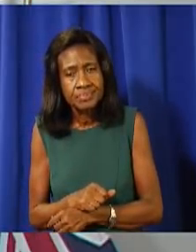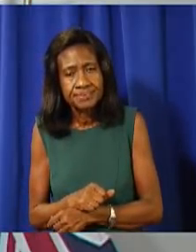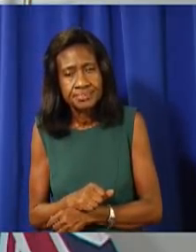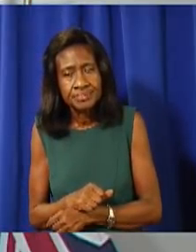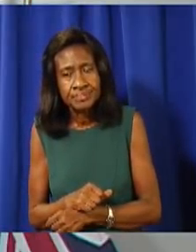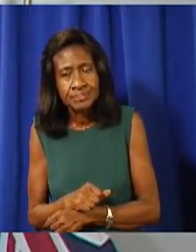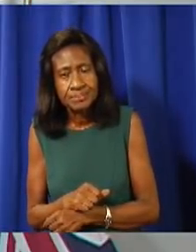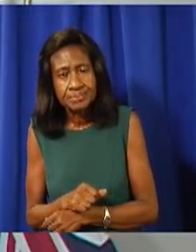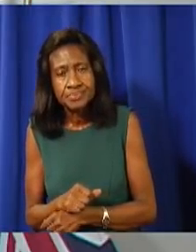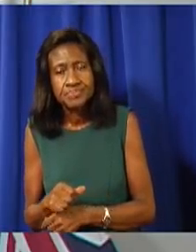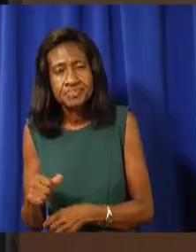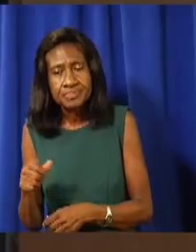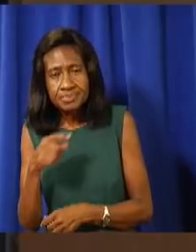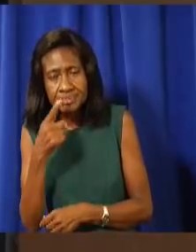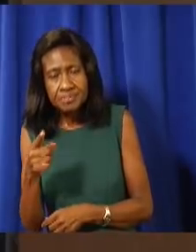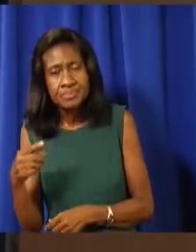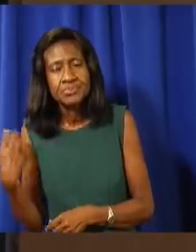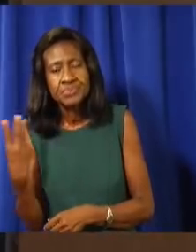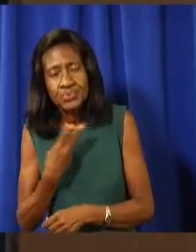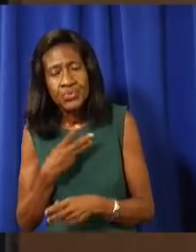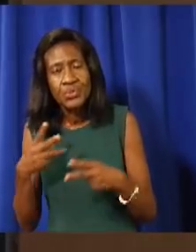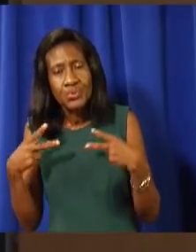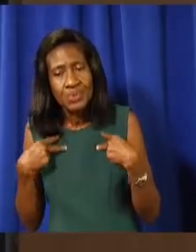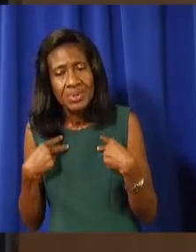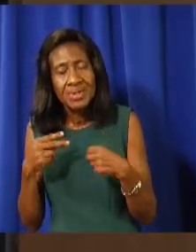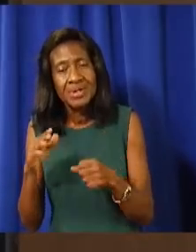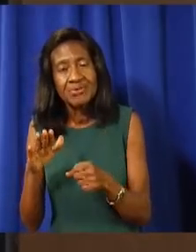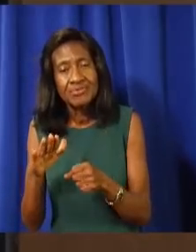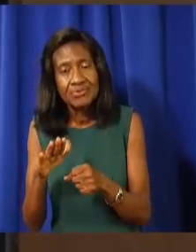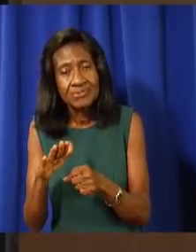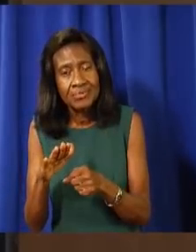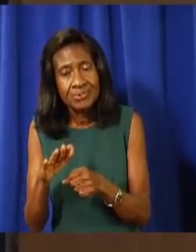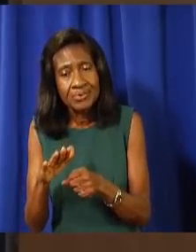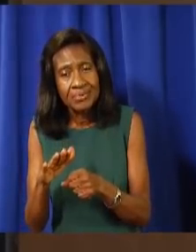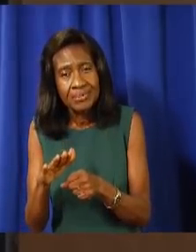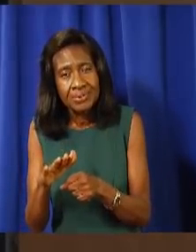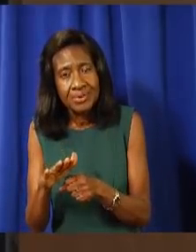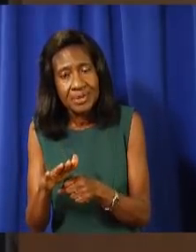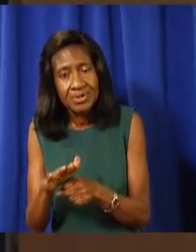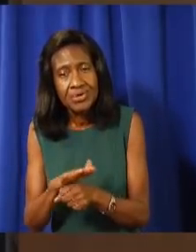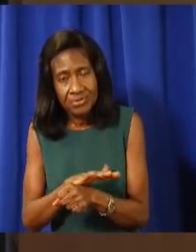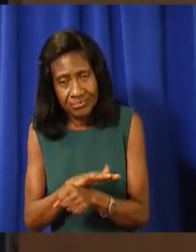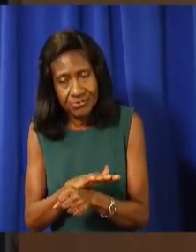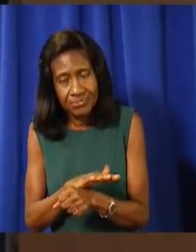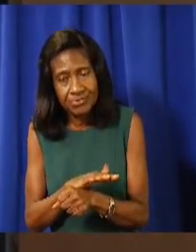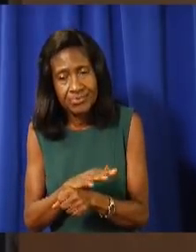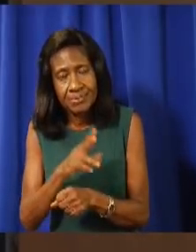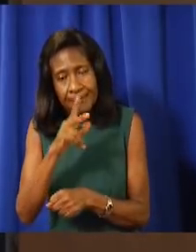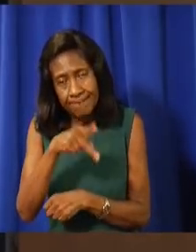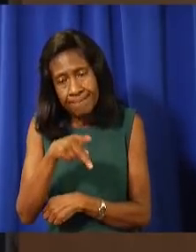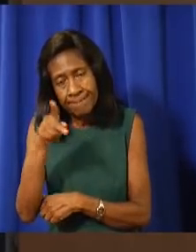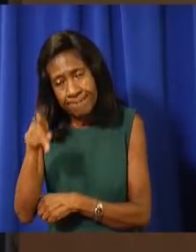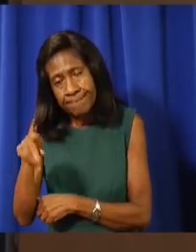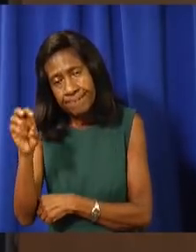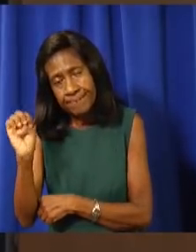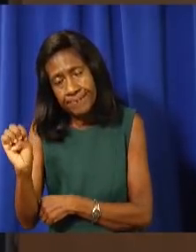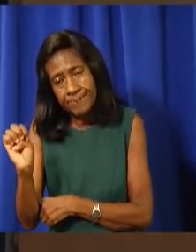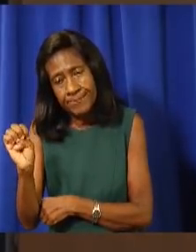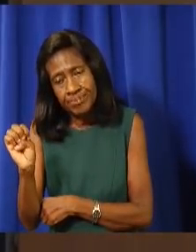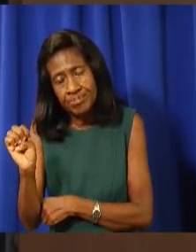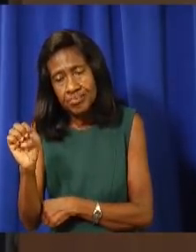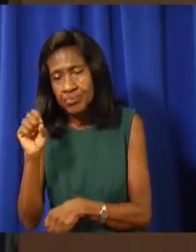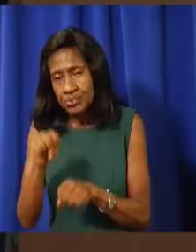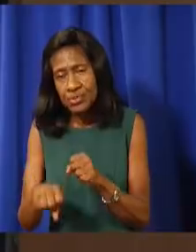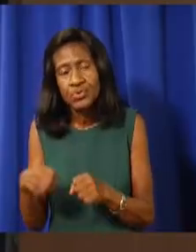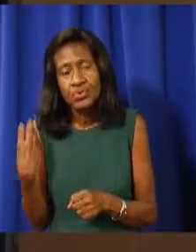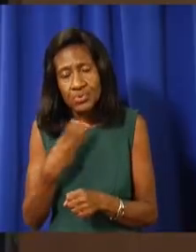We have enough PPE on the island right now, and the orders have been placed in advance, so we have PPE, and we have no concern with the